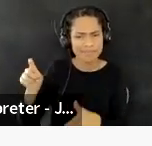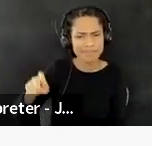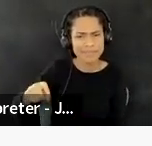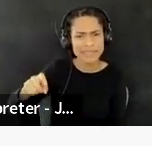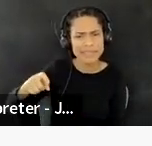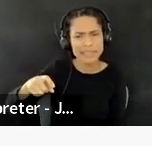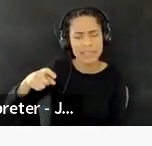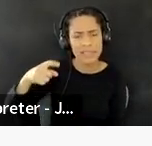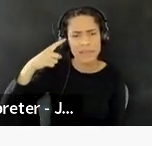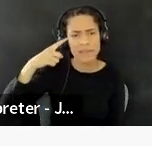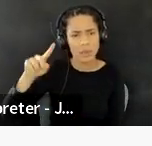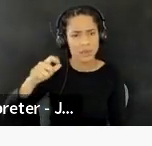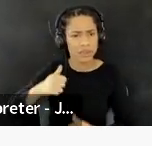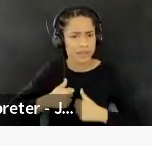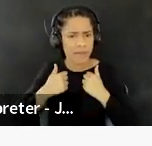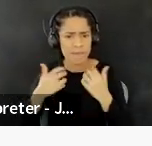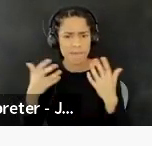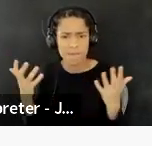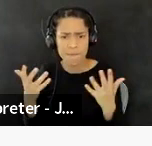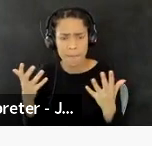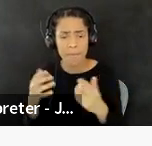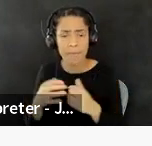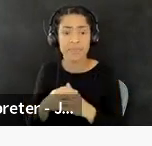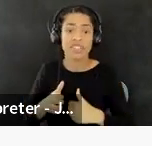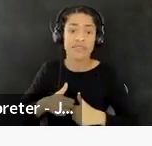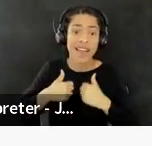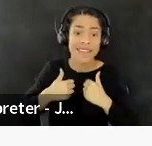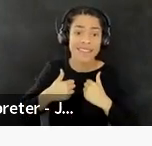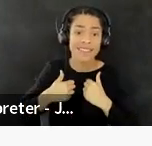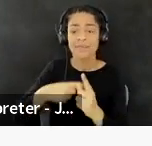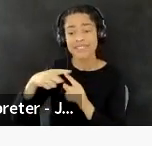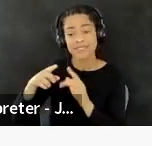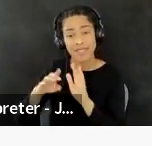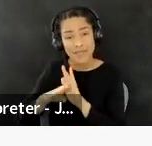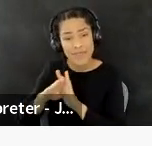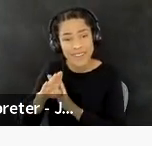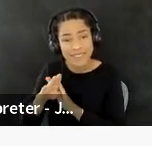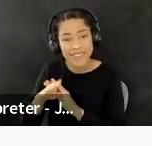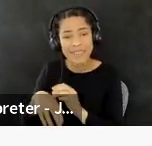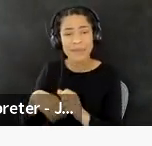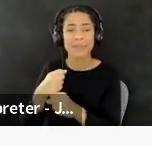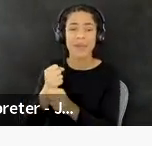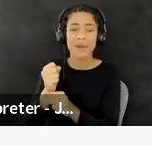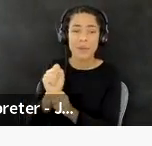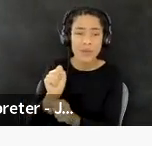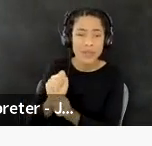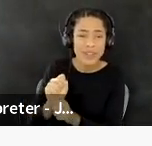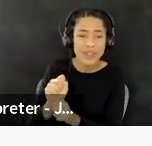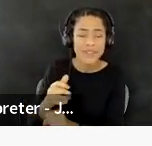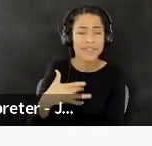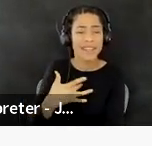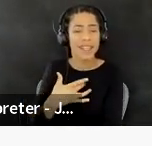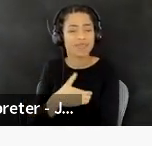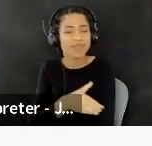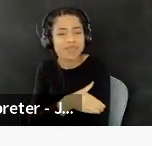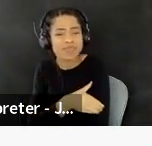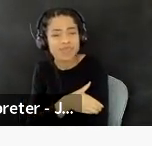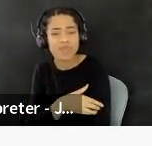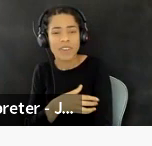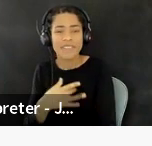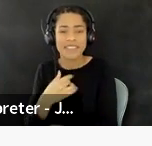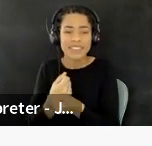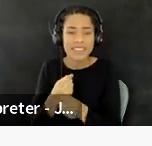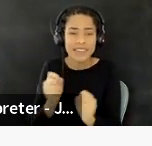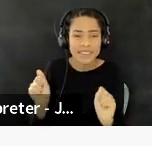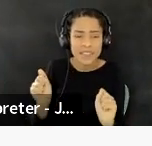to survive and to thrive and to make work and to feel empowered and to feel safe in doing so. Um,